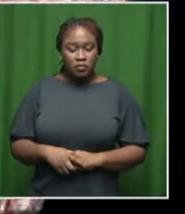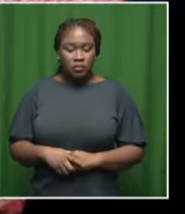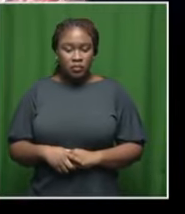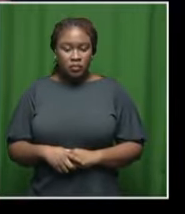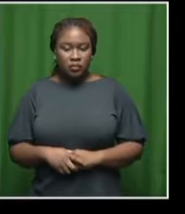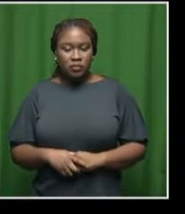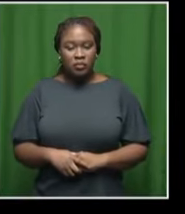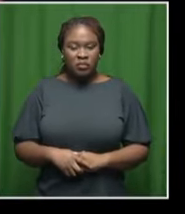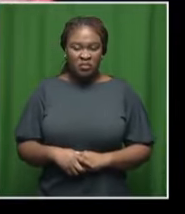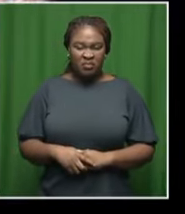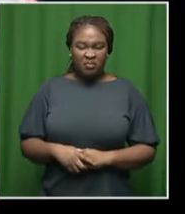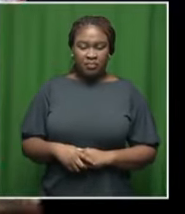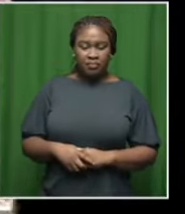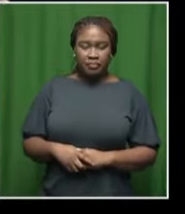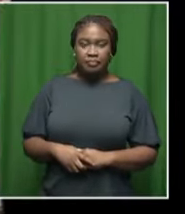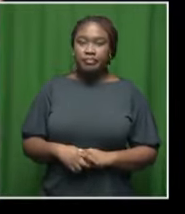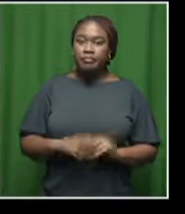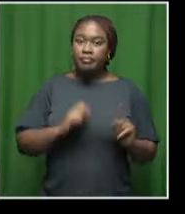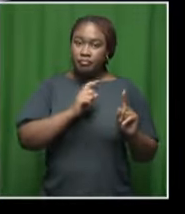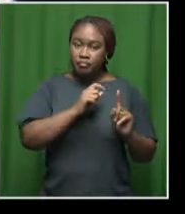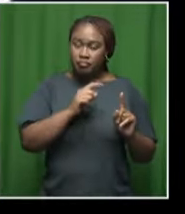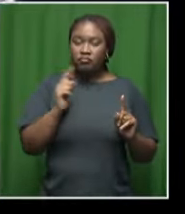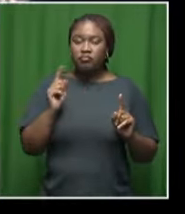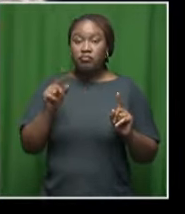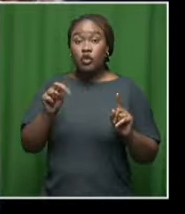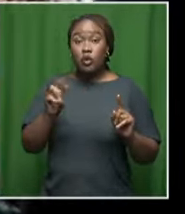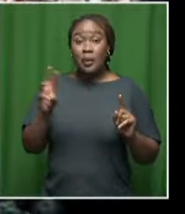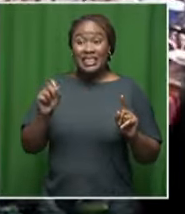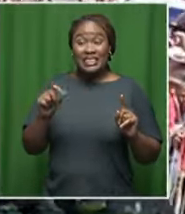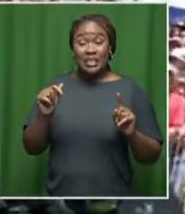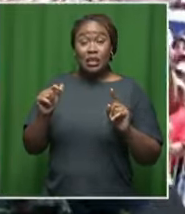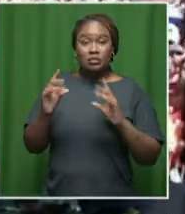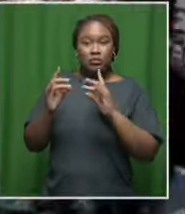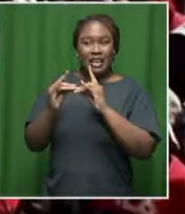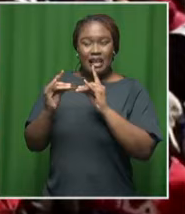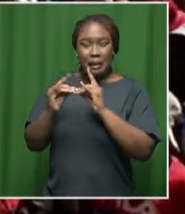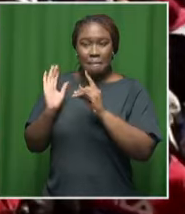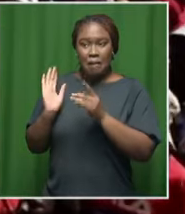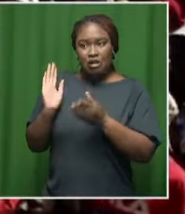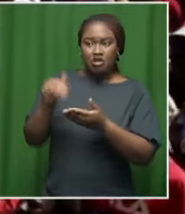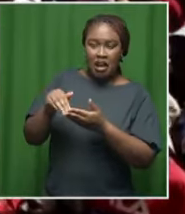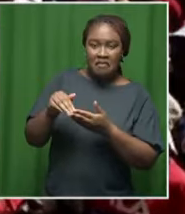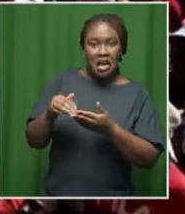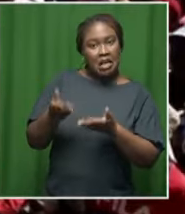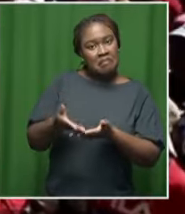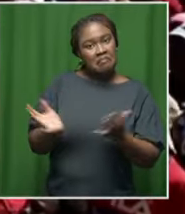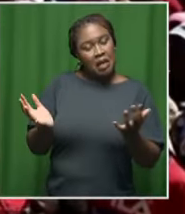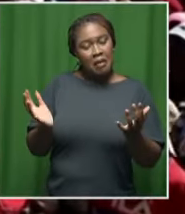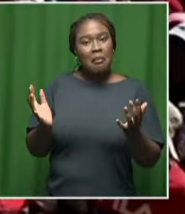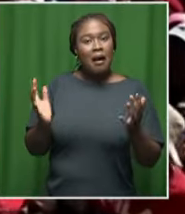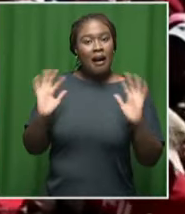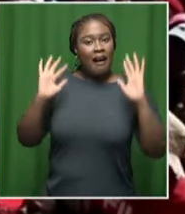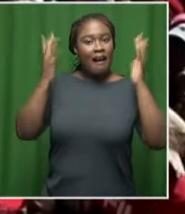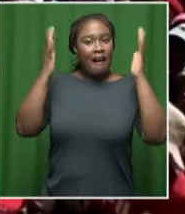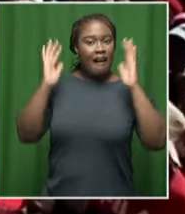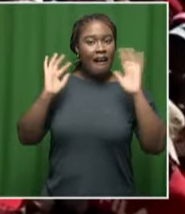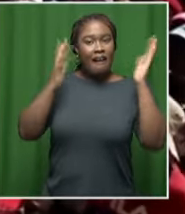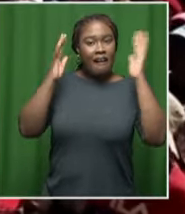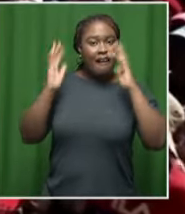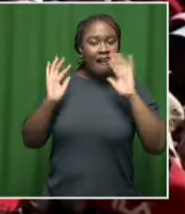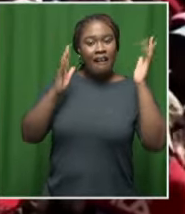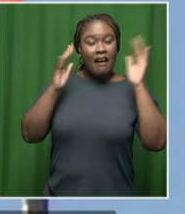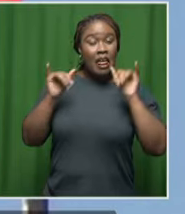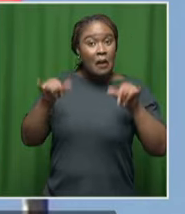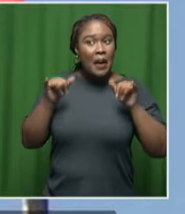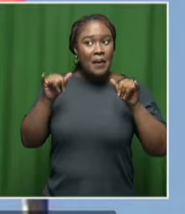The commander-in-chief arrived at the Bidikon Stadium to a resounding welcome. Escorts of supporters eagerly awaited his